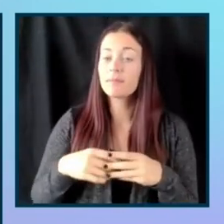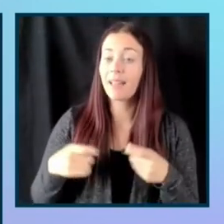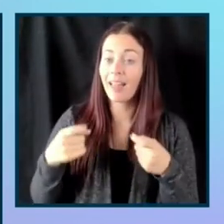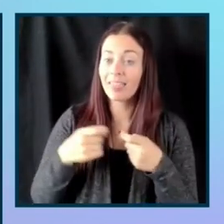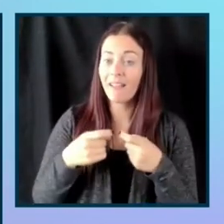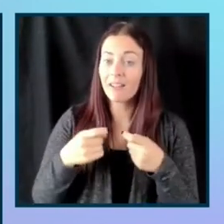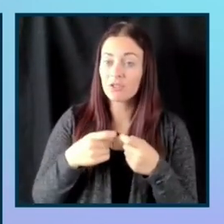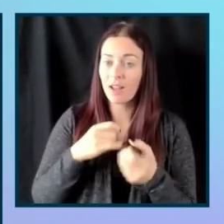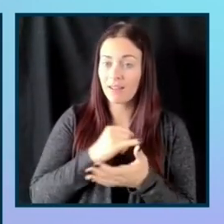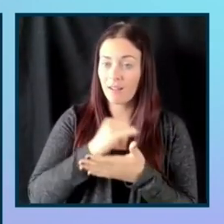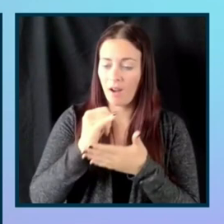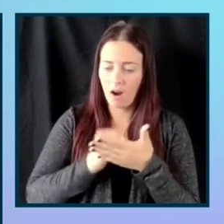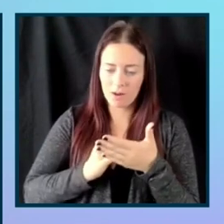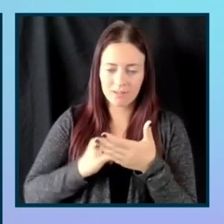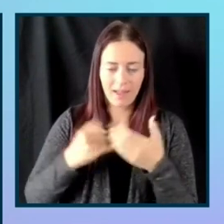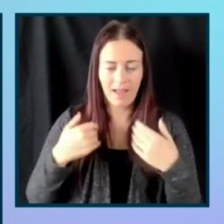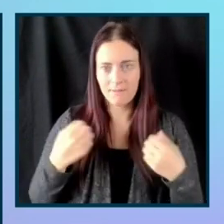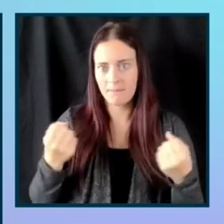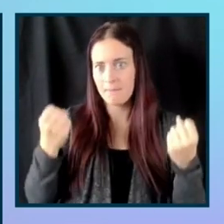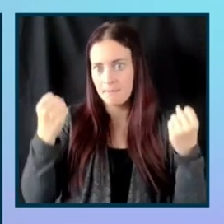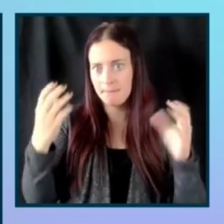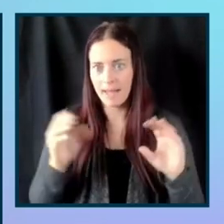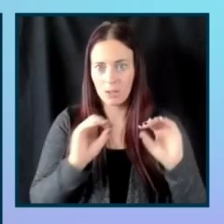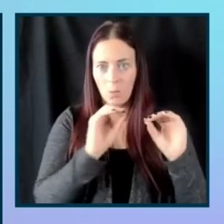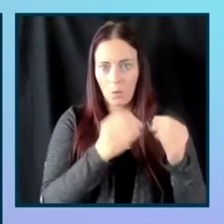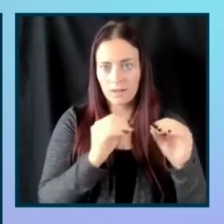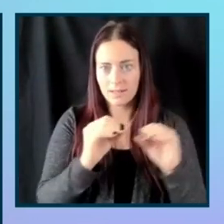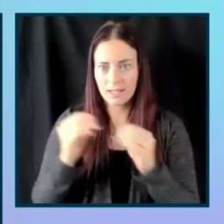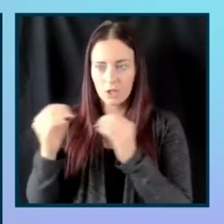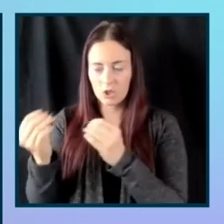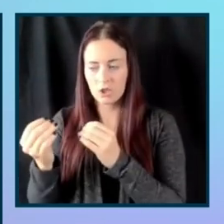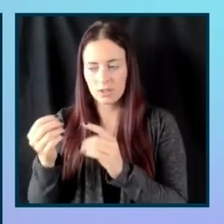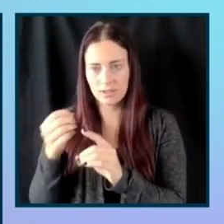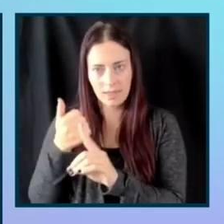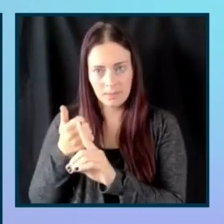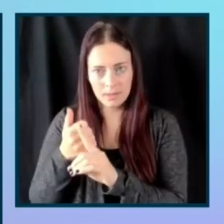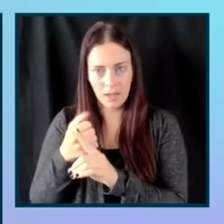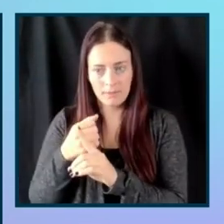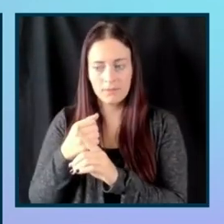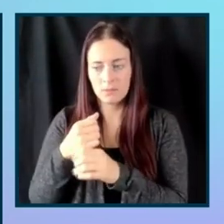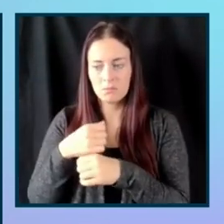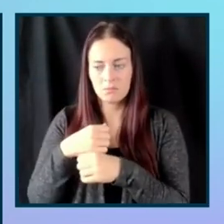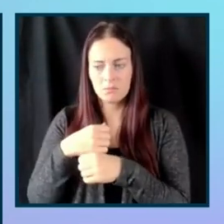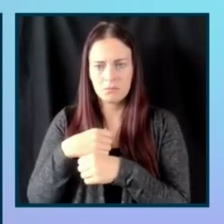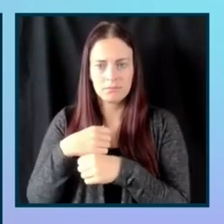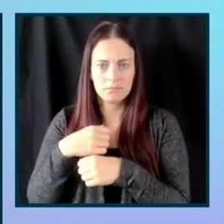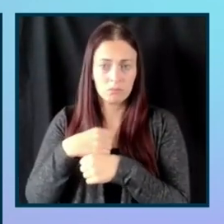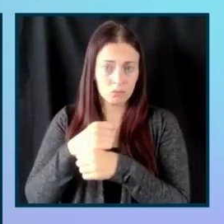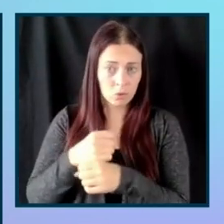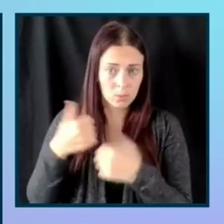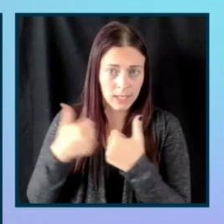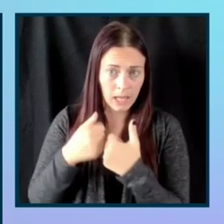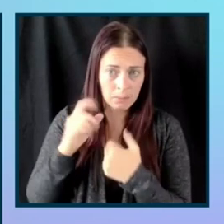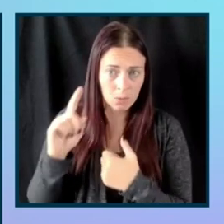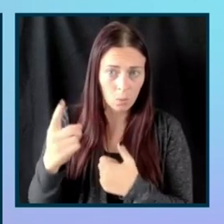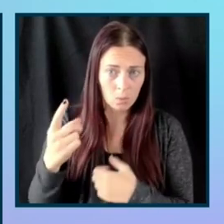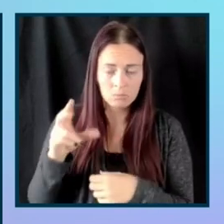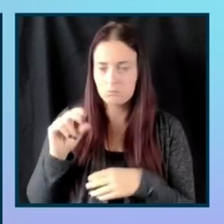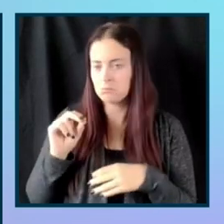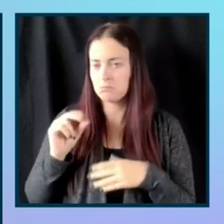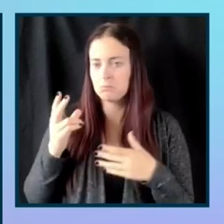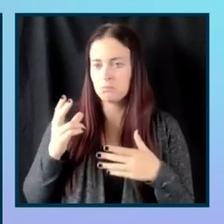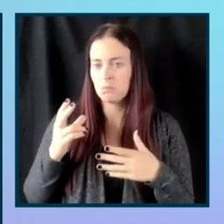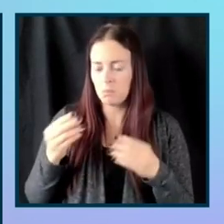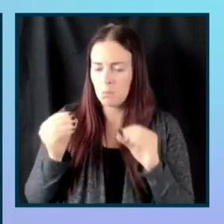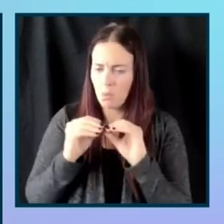organizations that don't only produce games. So what I would say that for our group, because we